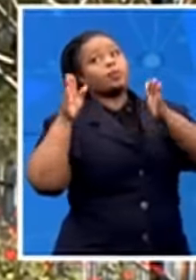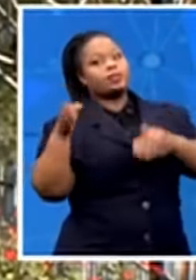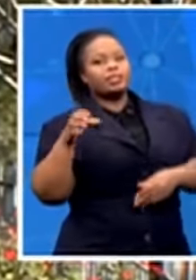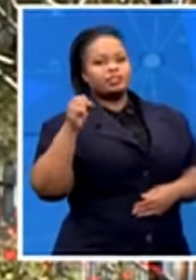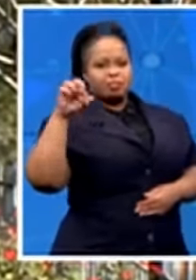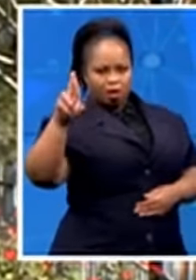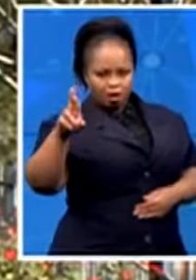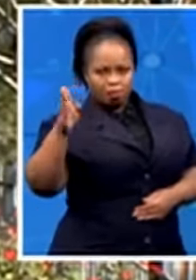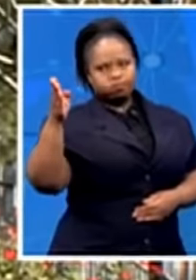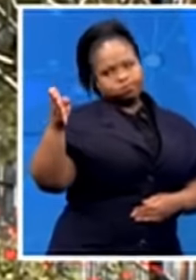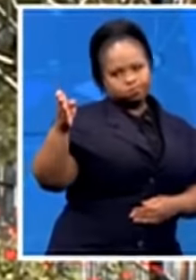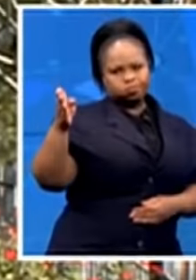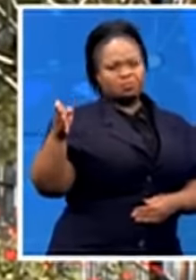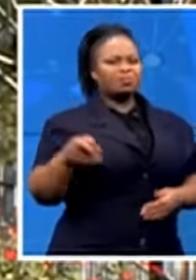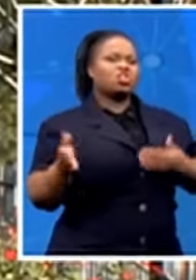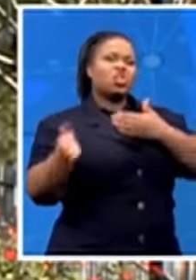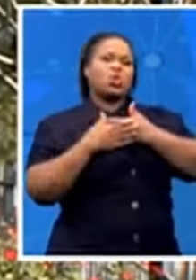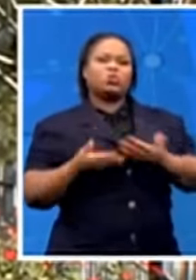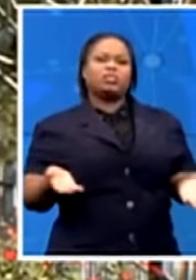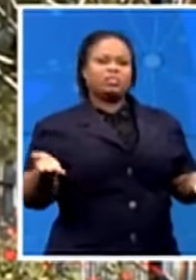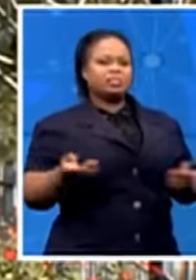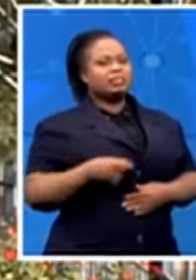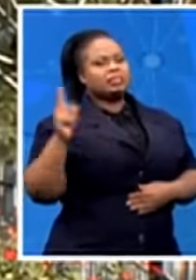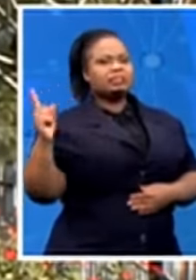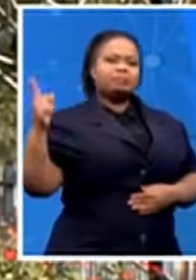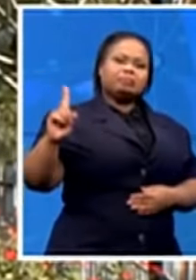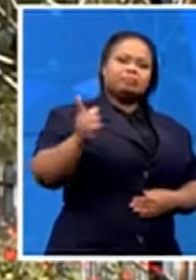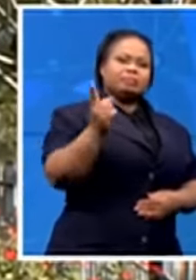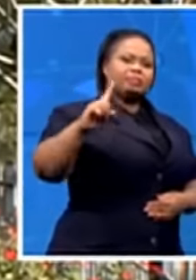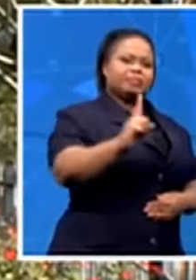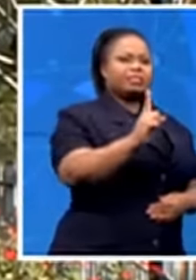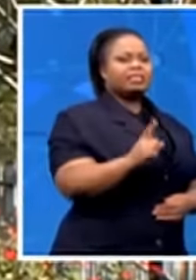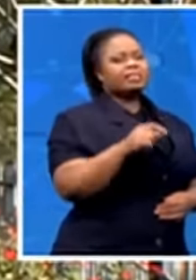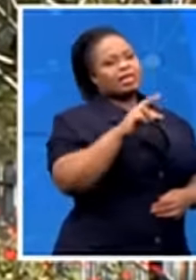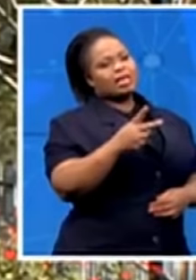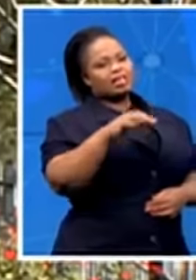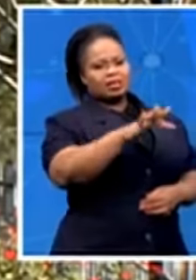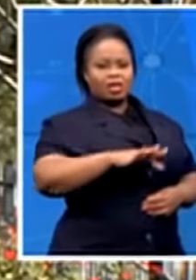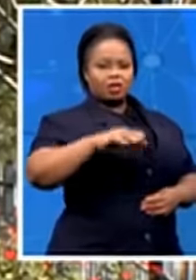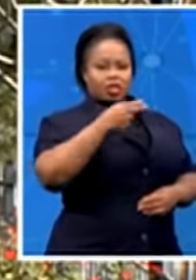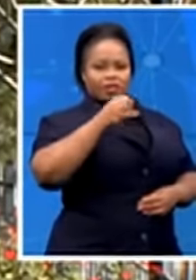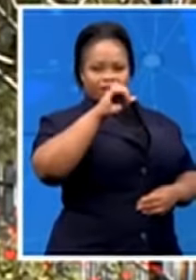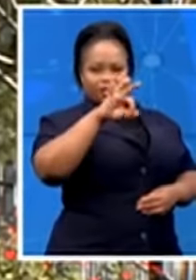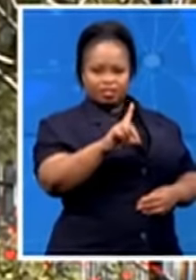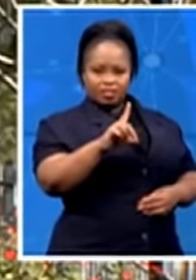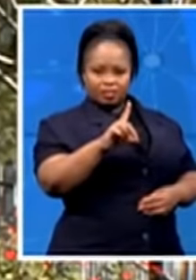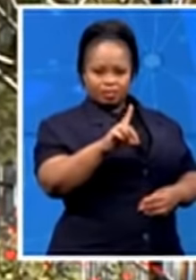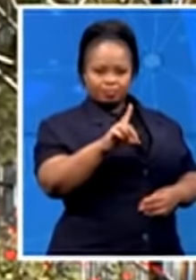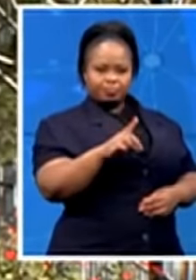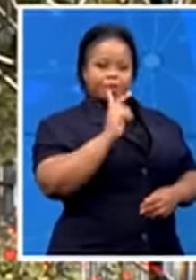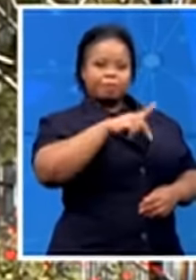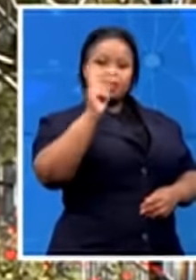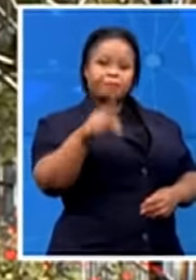Then I went up to Hayfield, where it's pick and pay, it was closed.